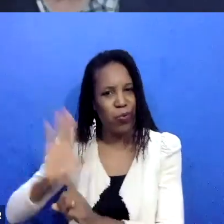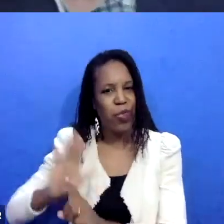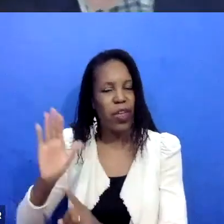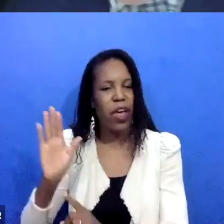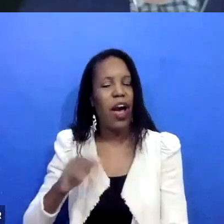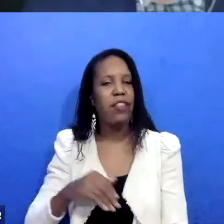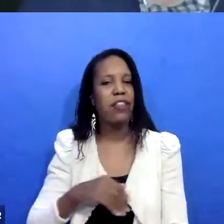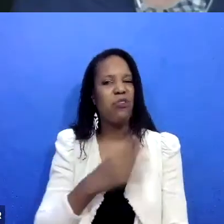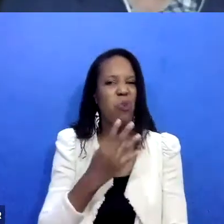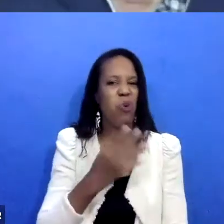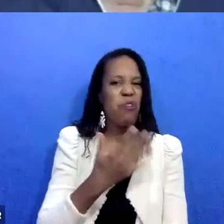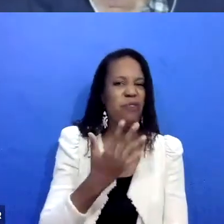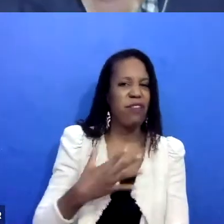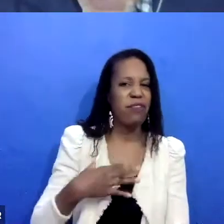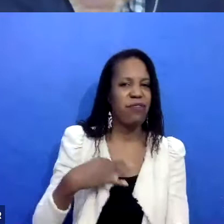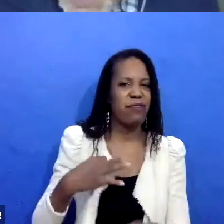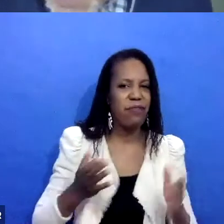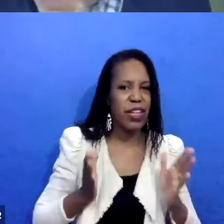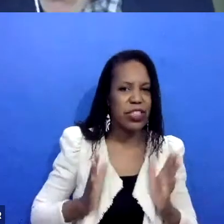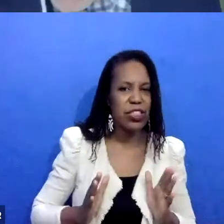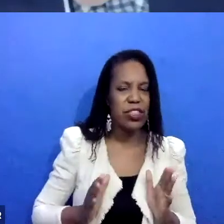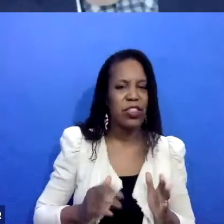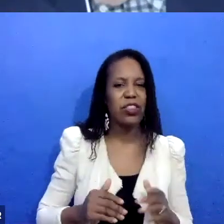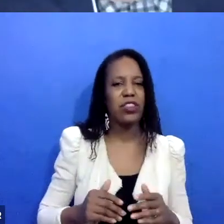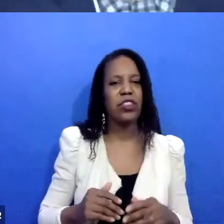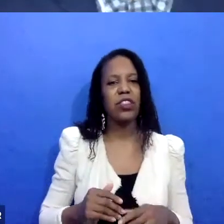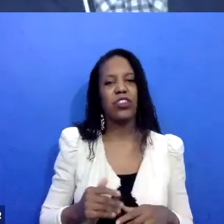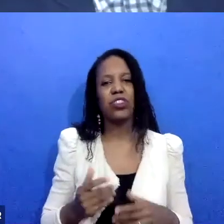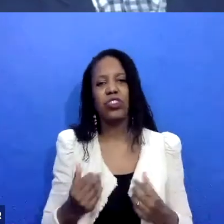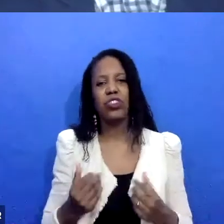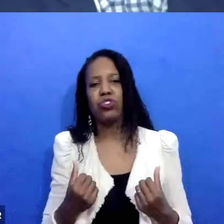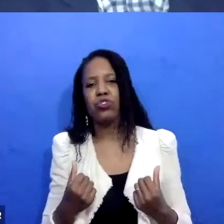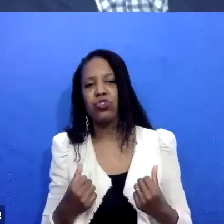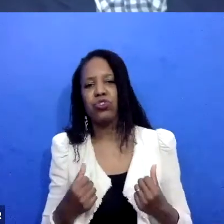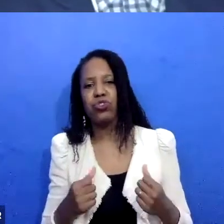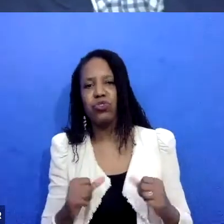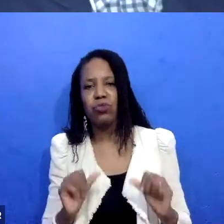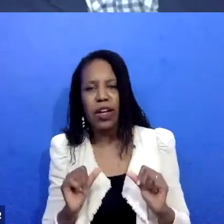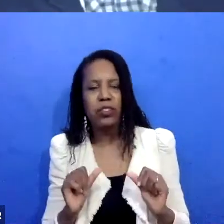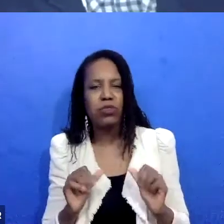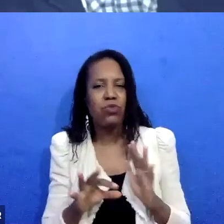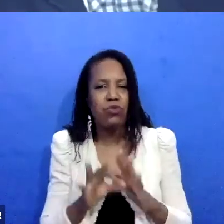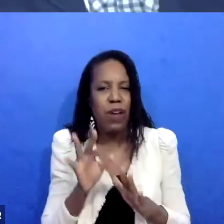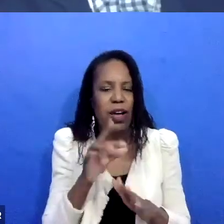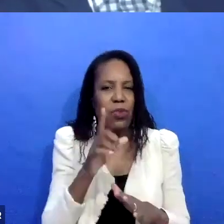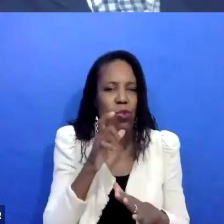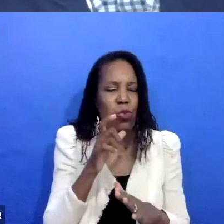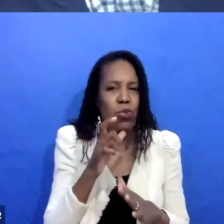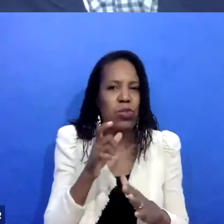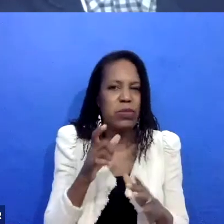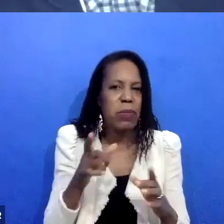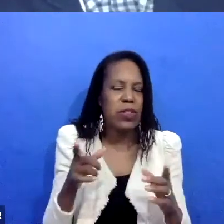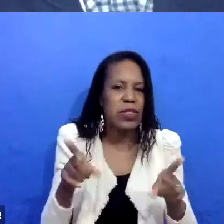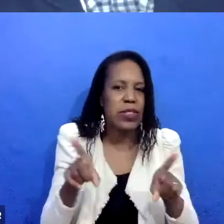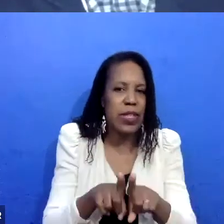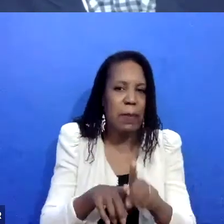she tries to, um, balance folks who share that person's background and perspective and differ from it in